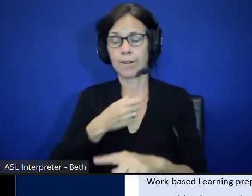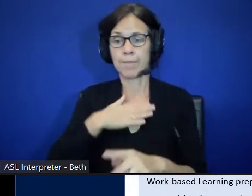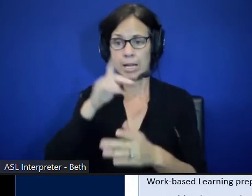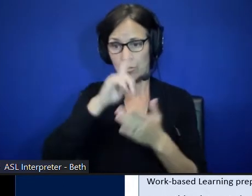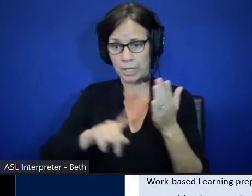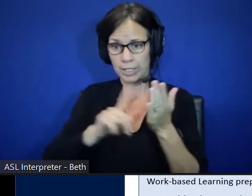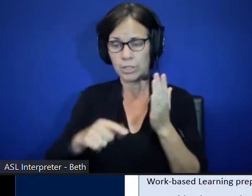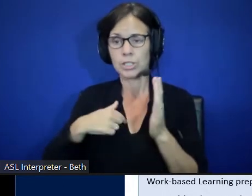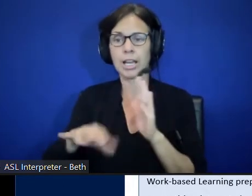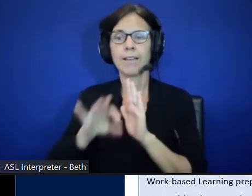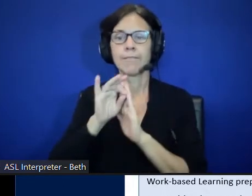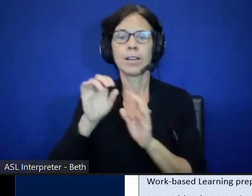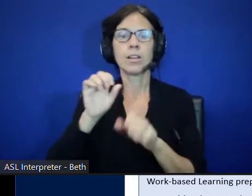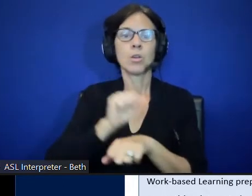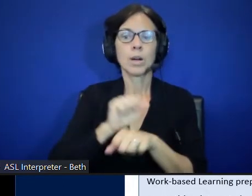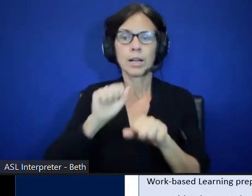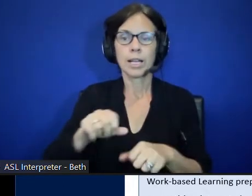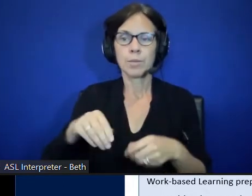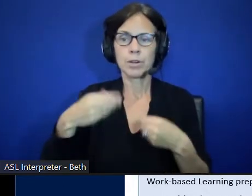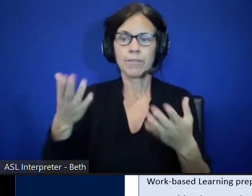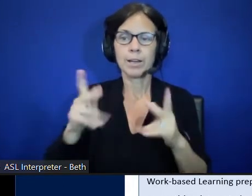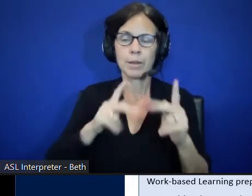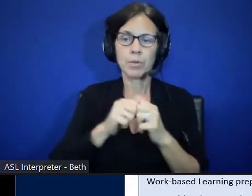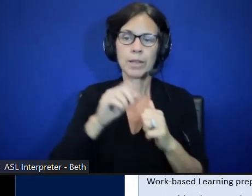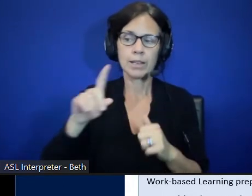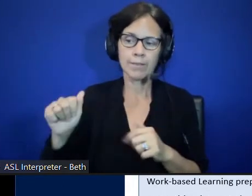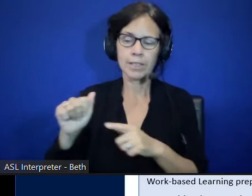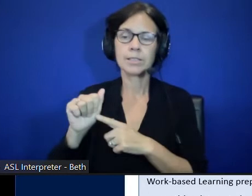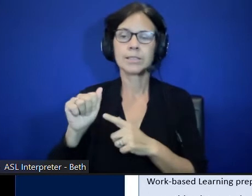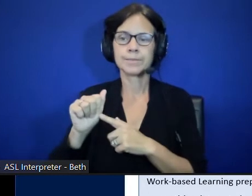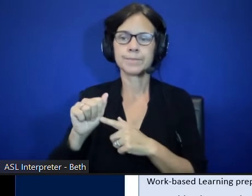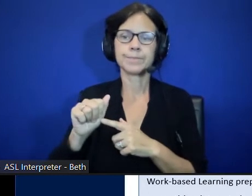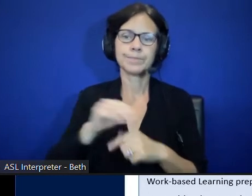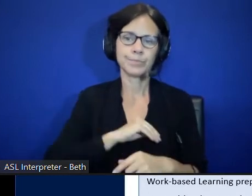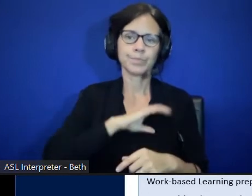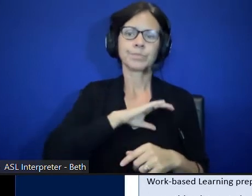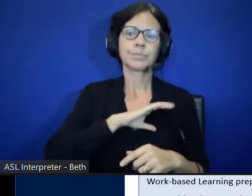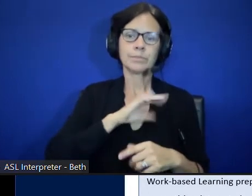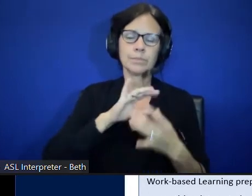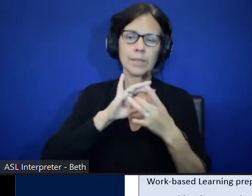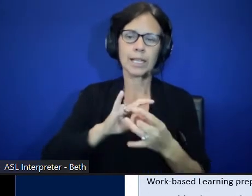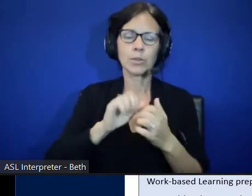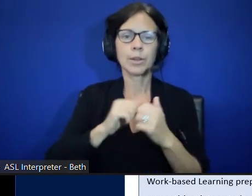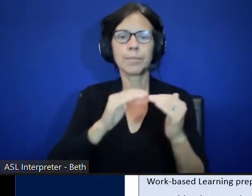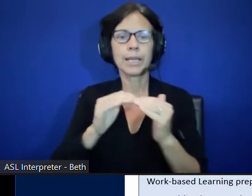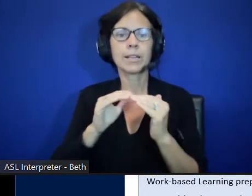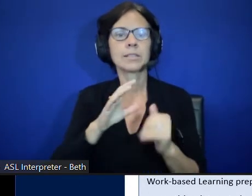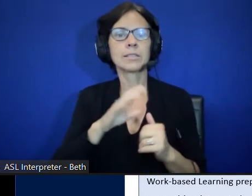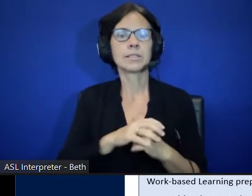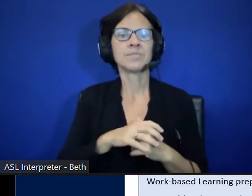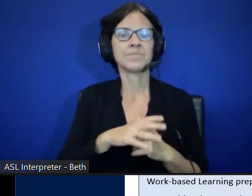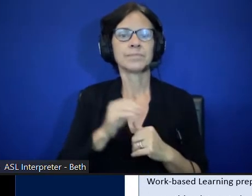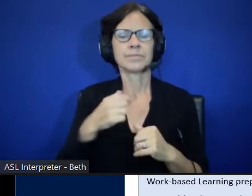found that work can provide individuals with disabilities a sense of purpose, increased self-esteem and connections with peers. I have seen this